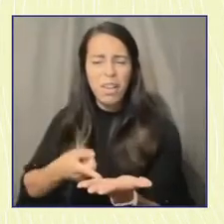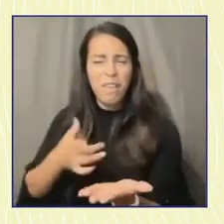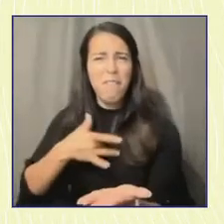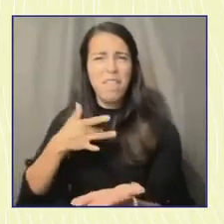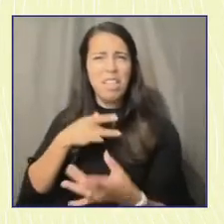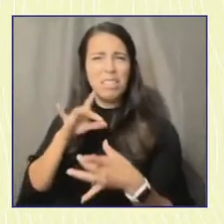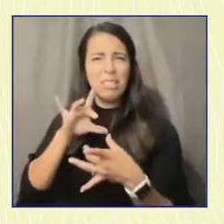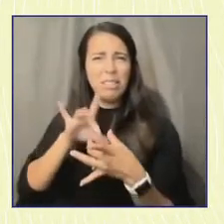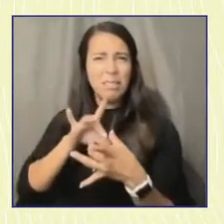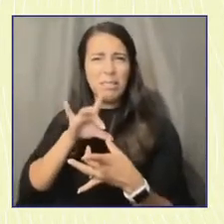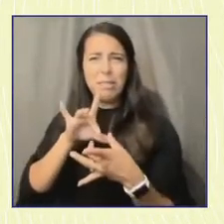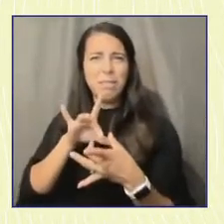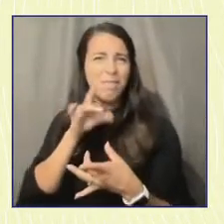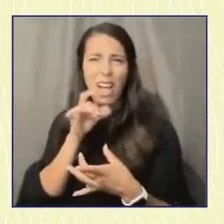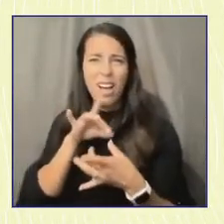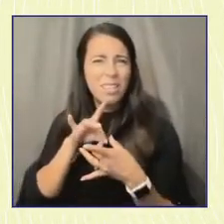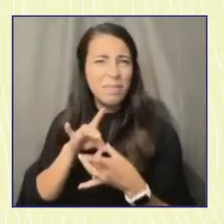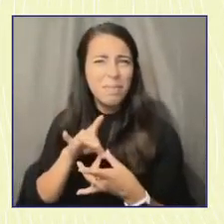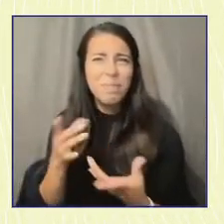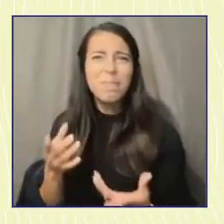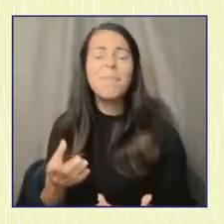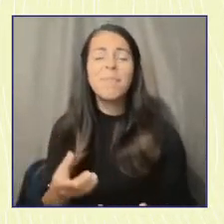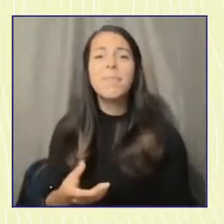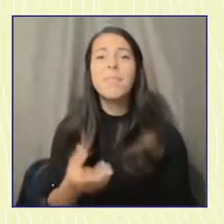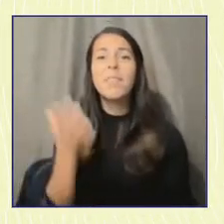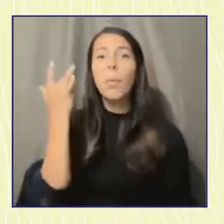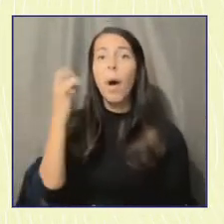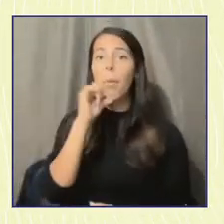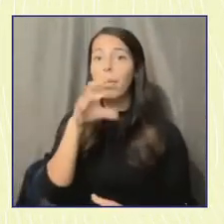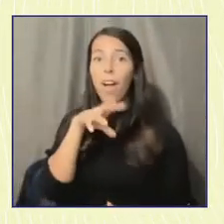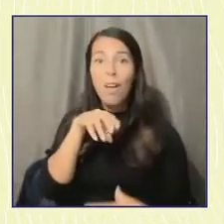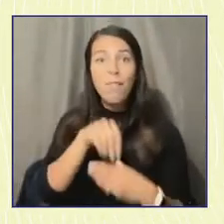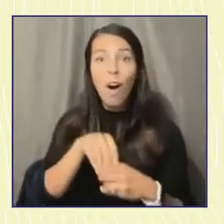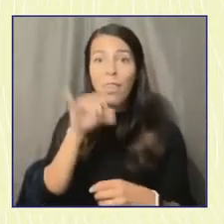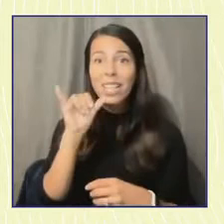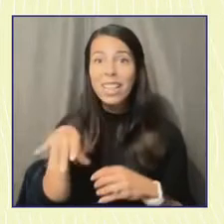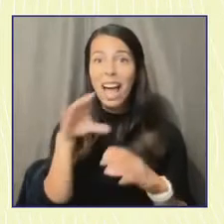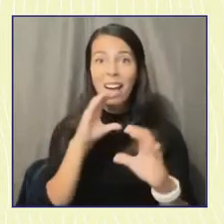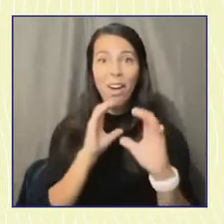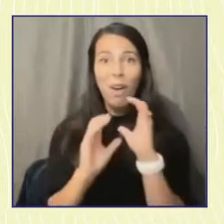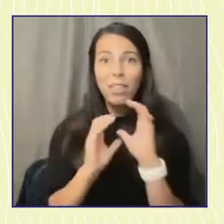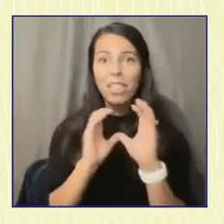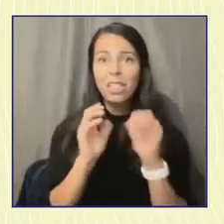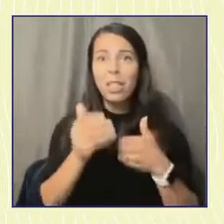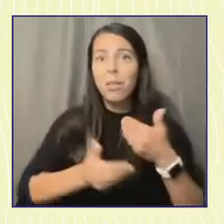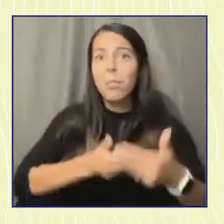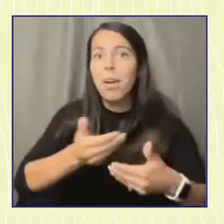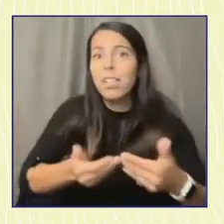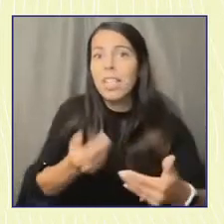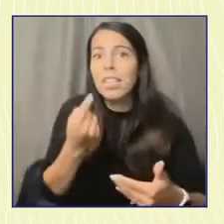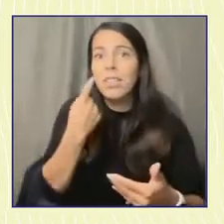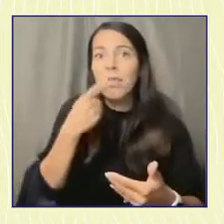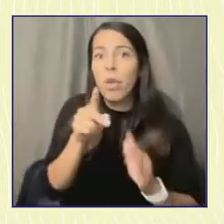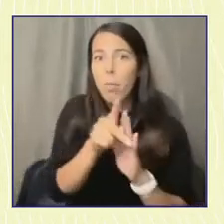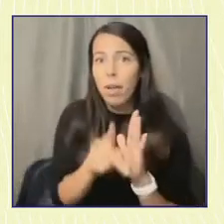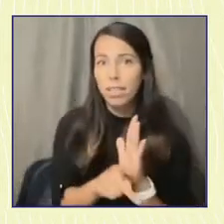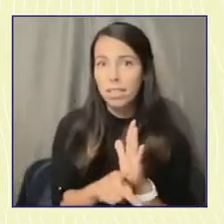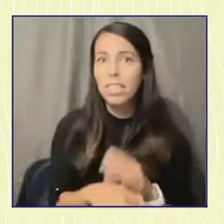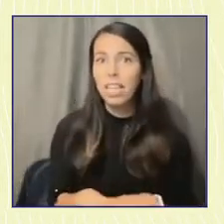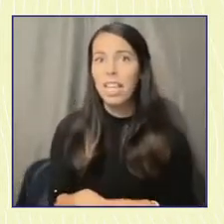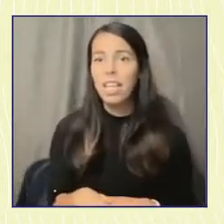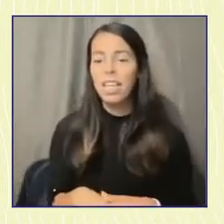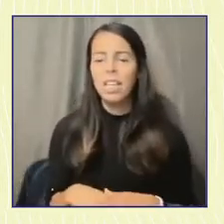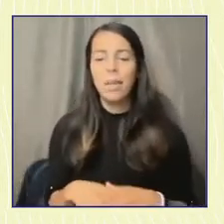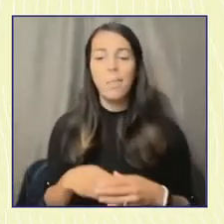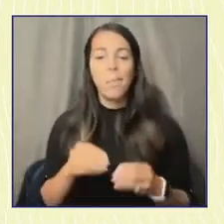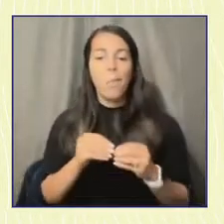closely for young people because we weren't a part of the conversation. I think it's a little bit different at the local level where there is a little bit more I think hands